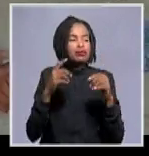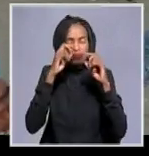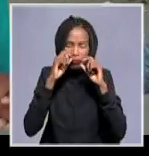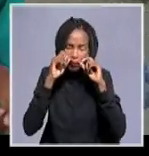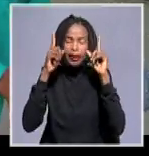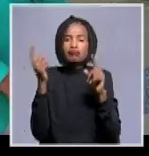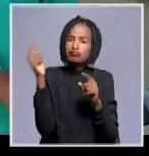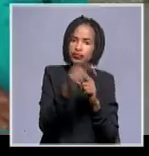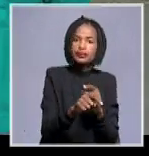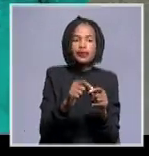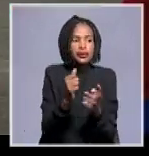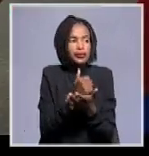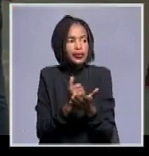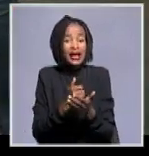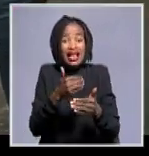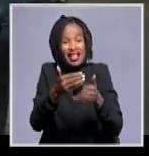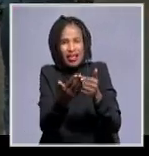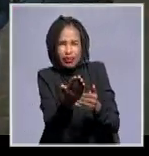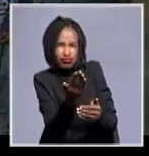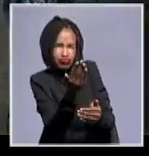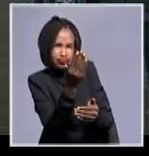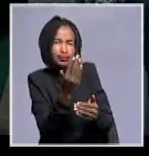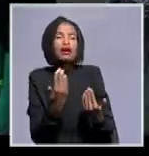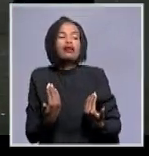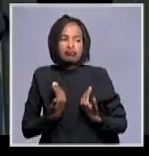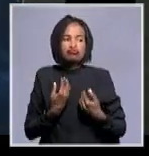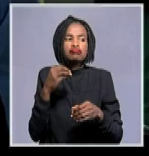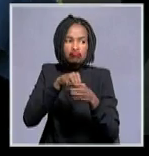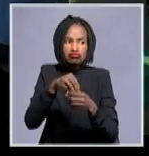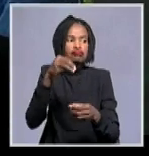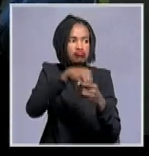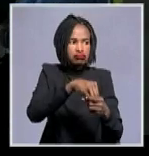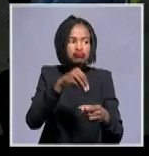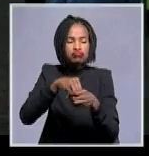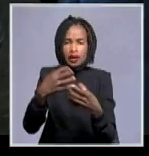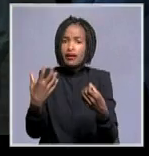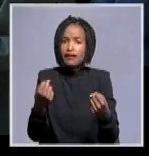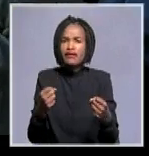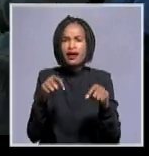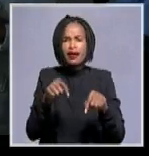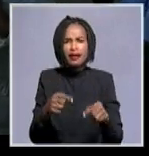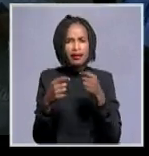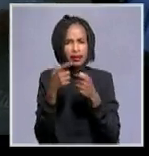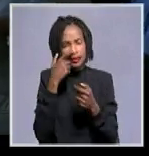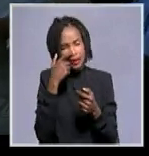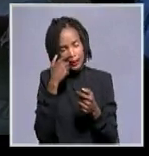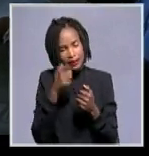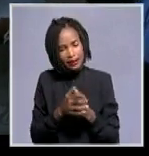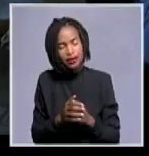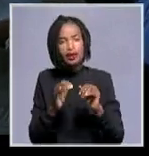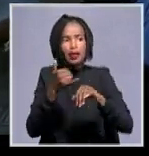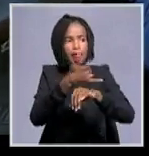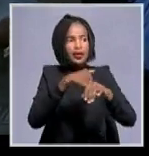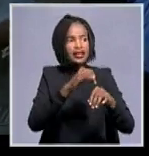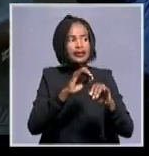picked up uh you know more and more young people got involved you know uh you know we we assembled at what is called the freedom tree in Ketman